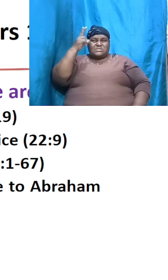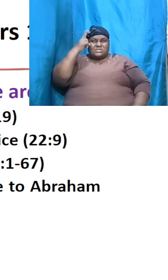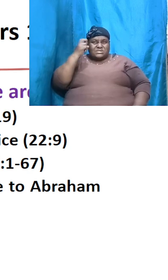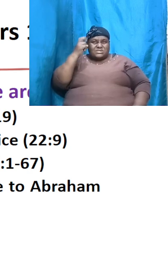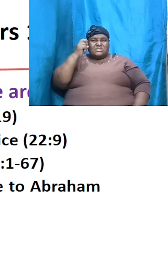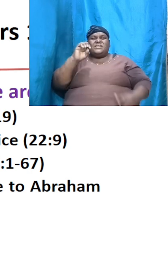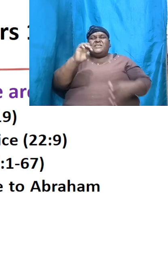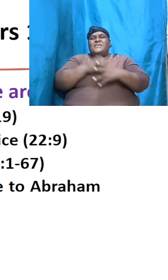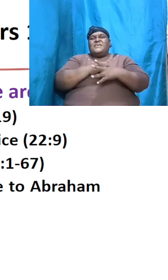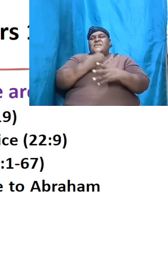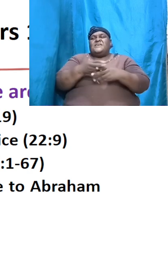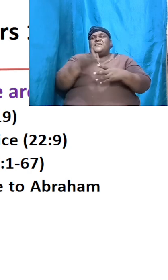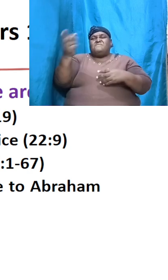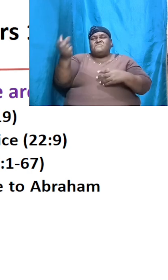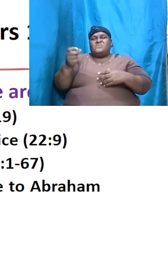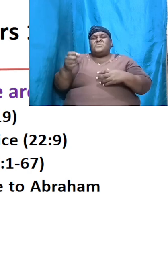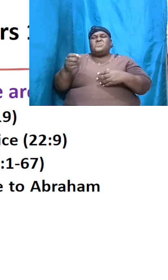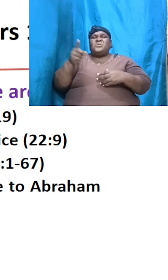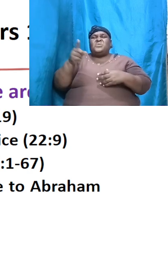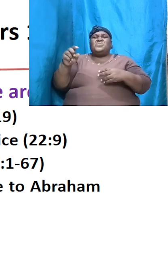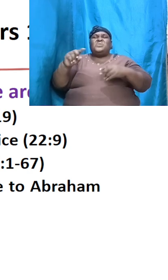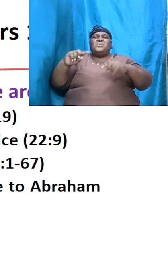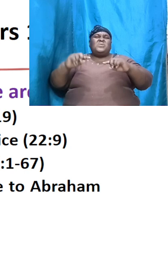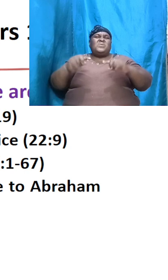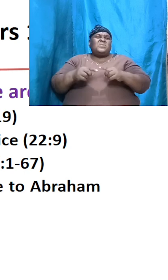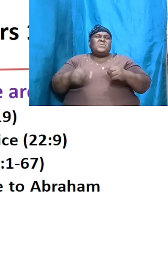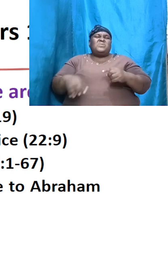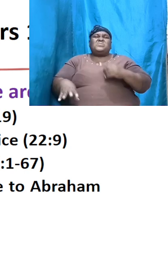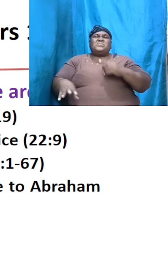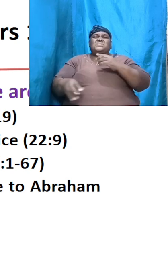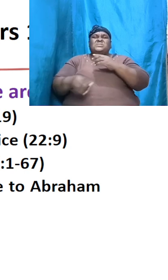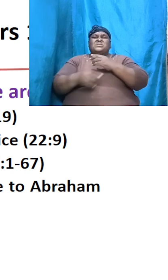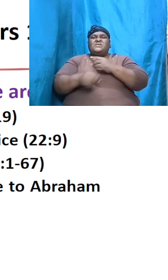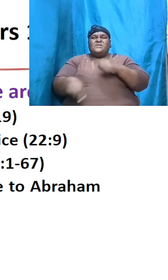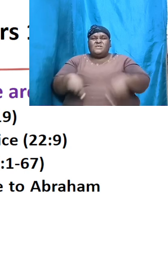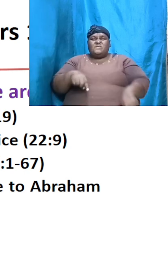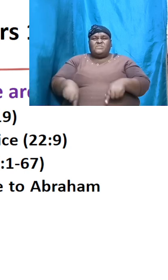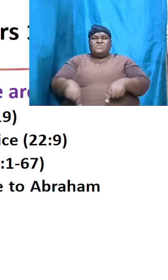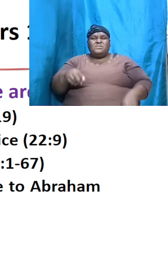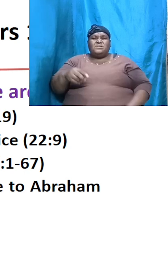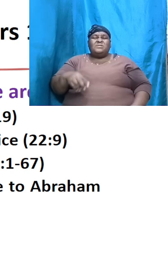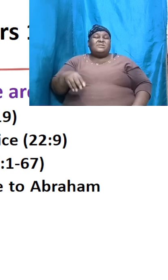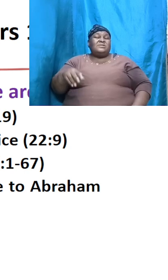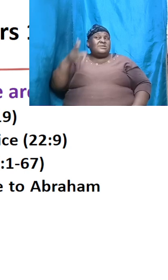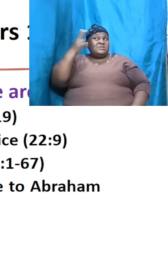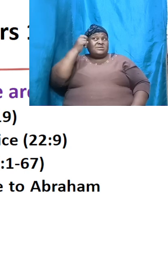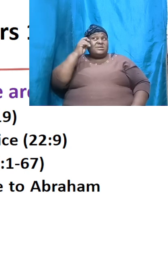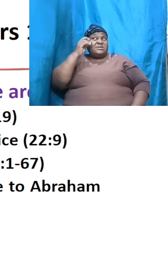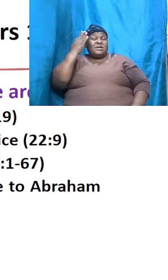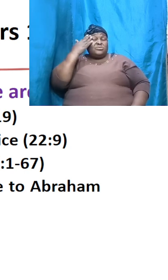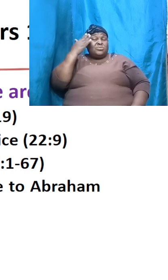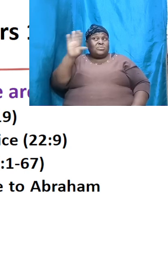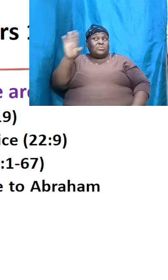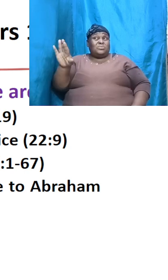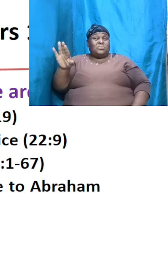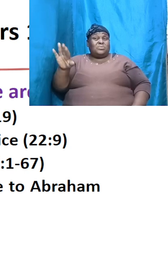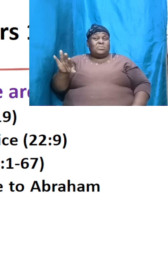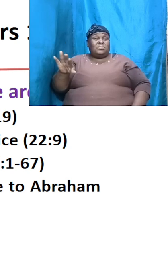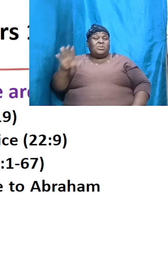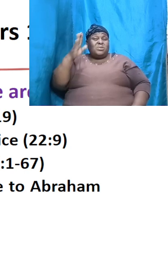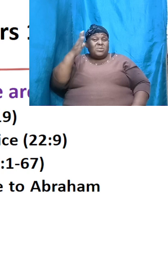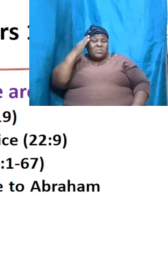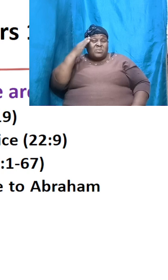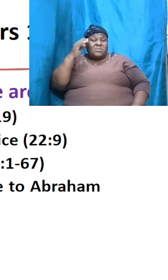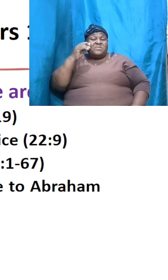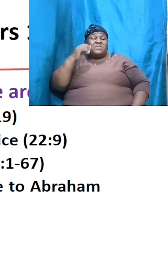even though you are going to bruise his heel what does that mean Satan don't even know but he knew that something was coming and